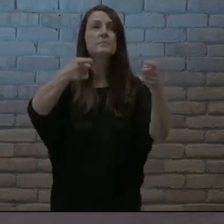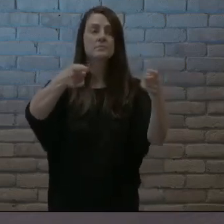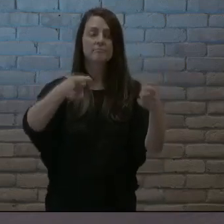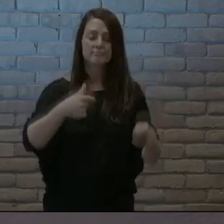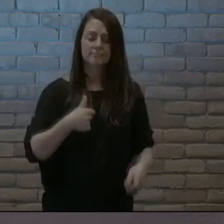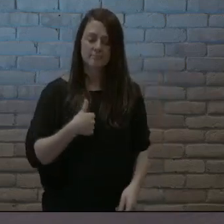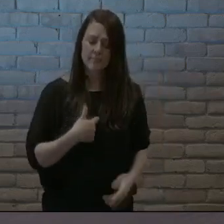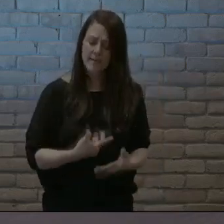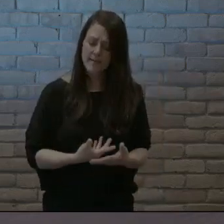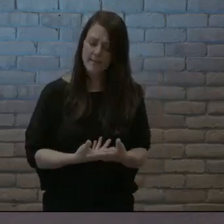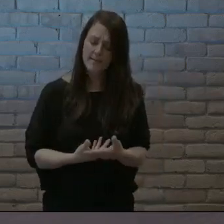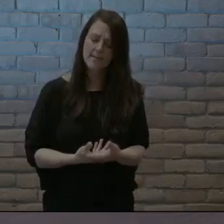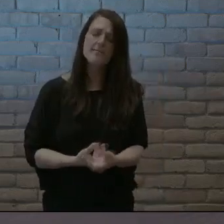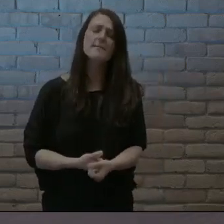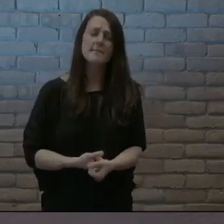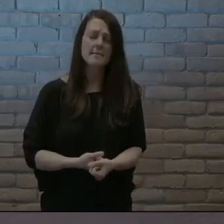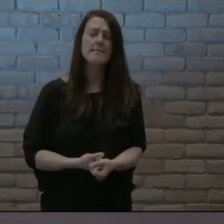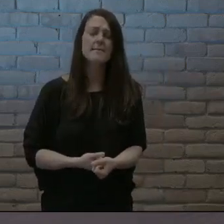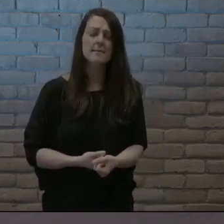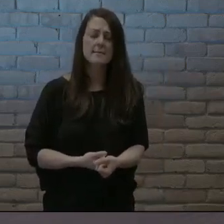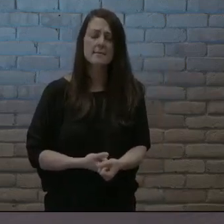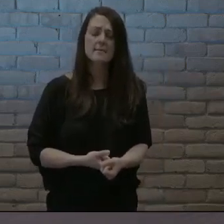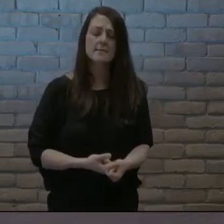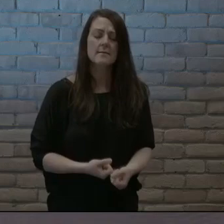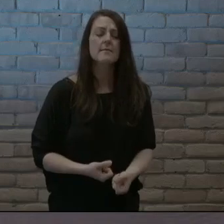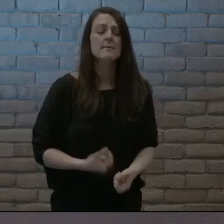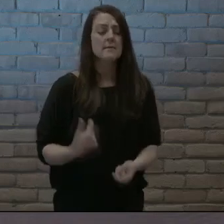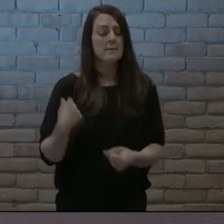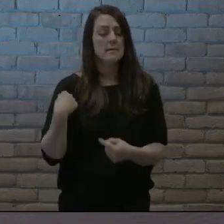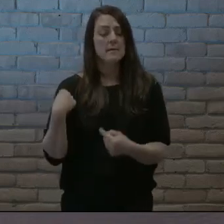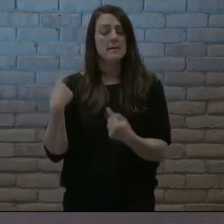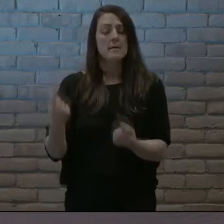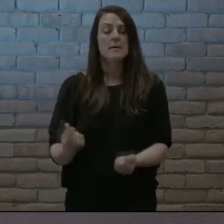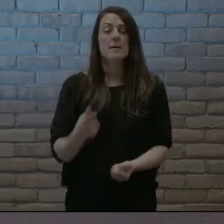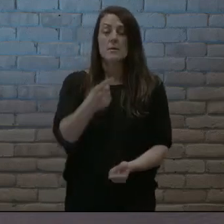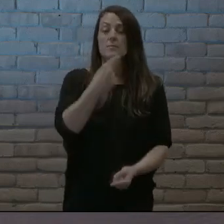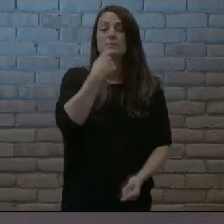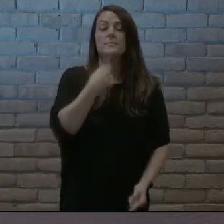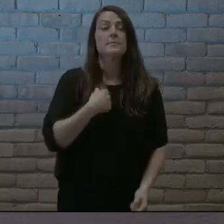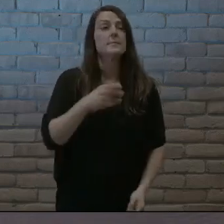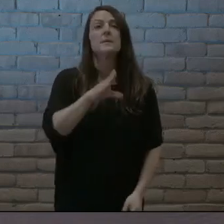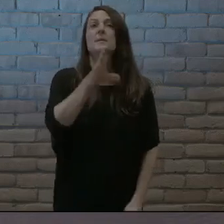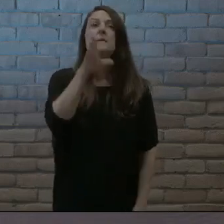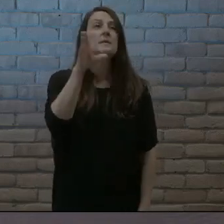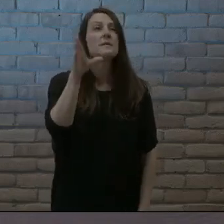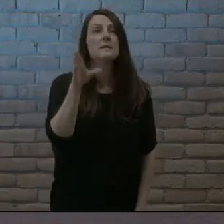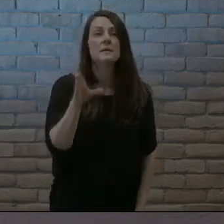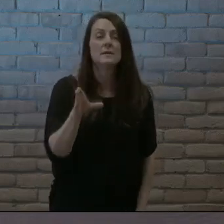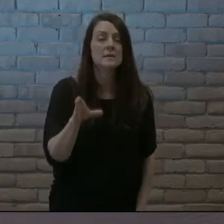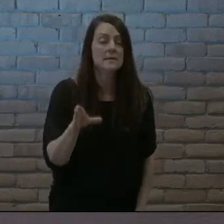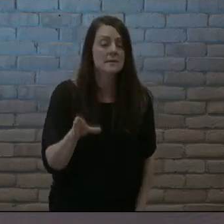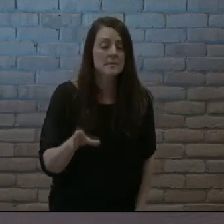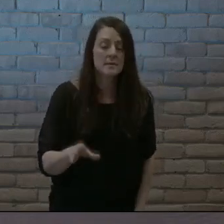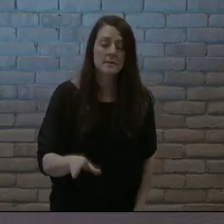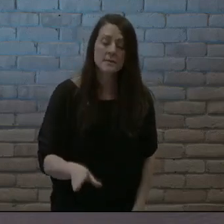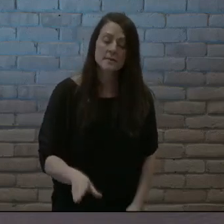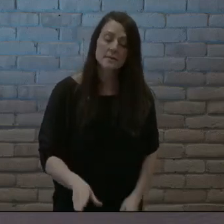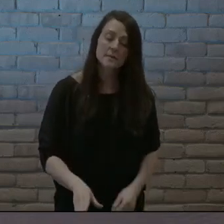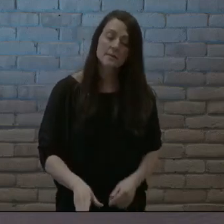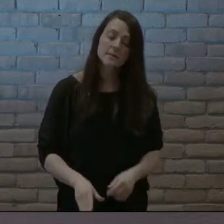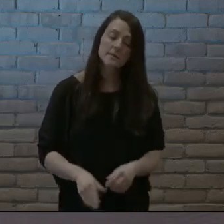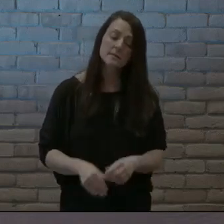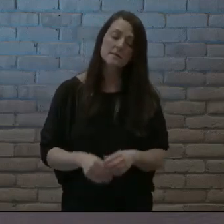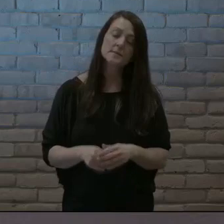is my confidence You've never failed me yet